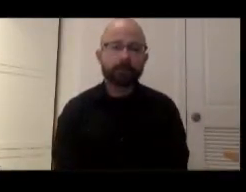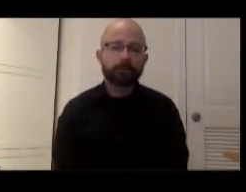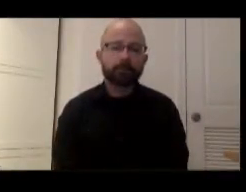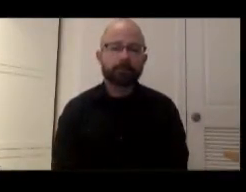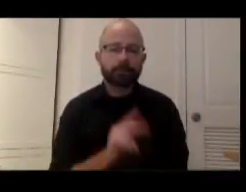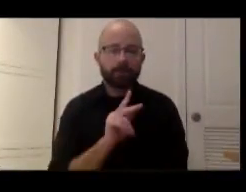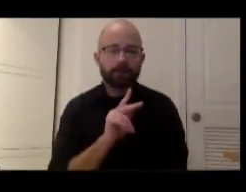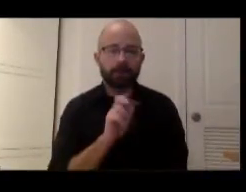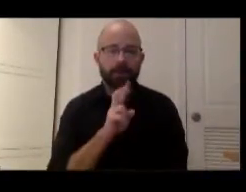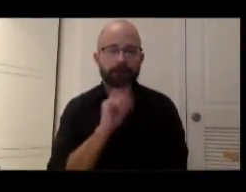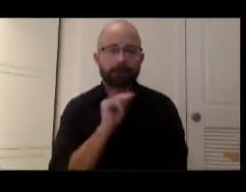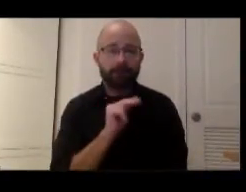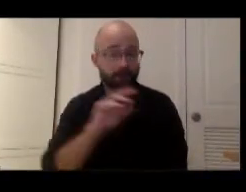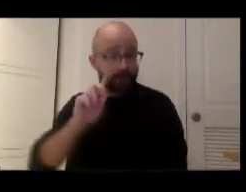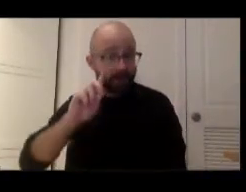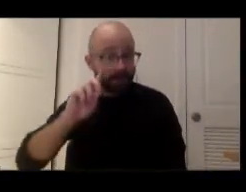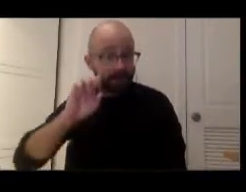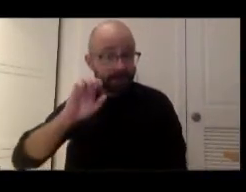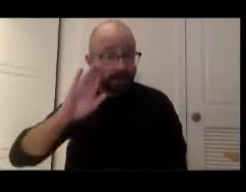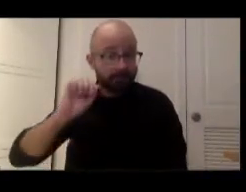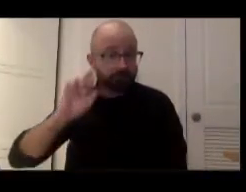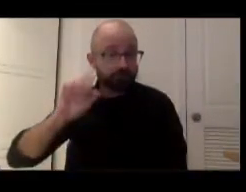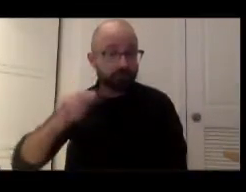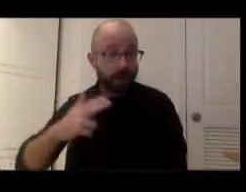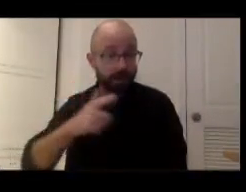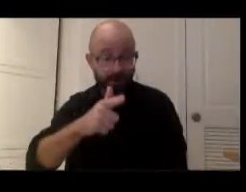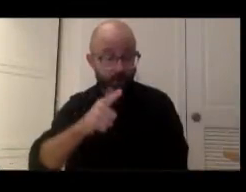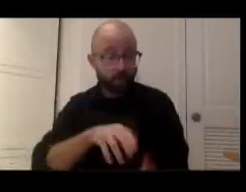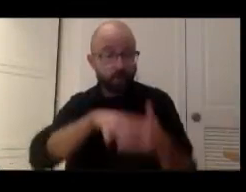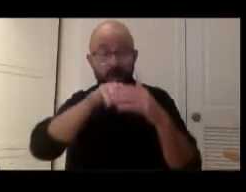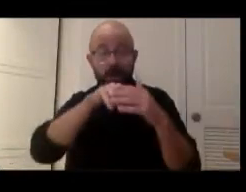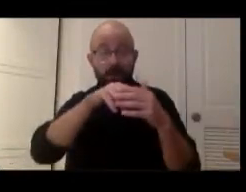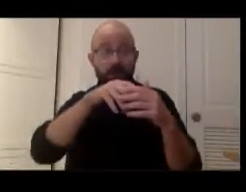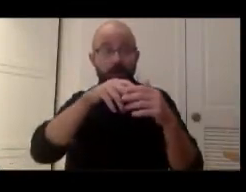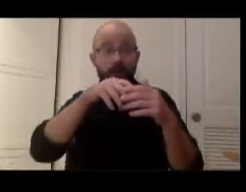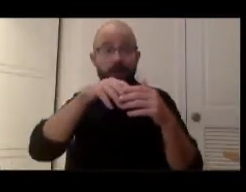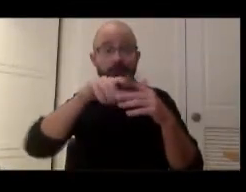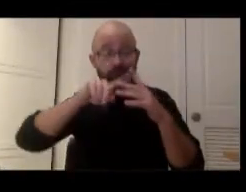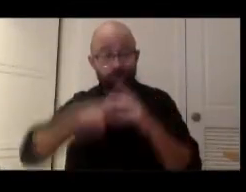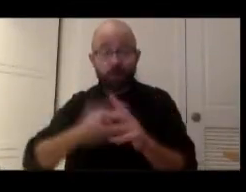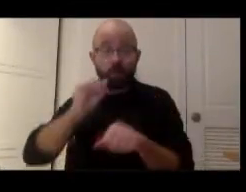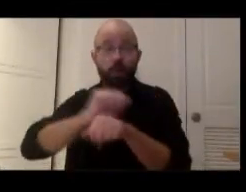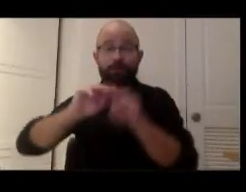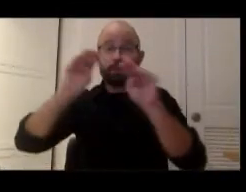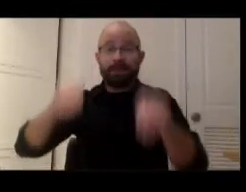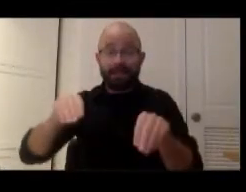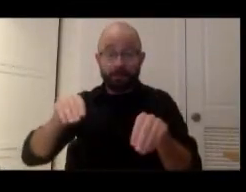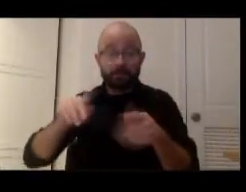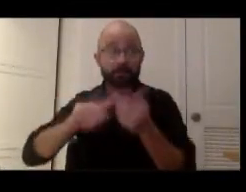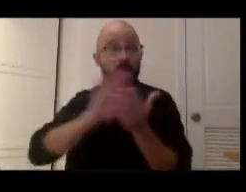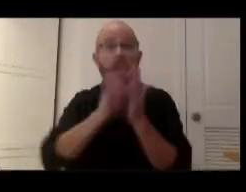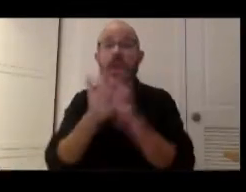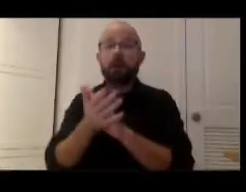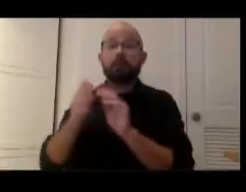Deborah I mean did you get into the museum business in order to be an agent of social change?